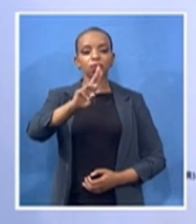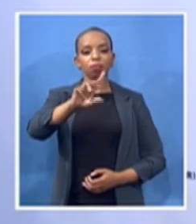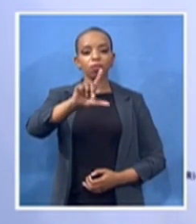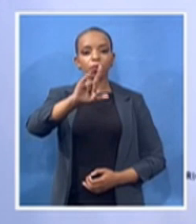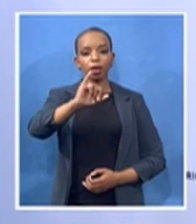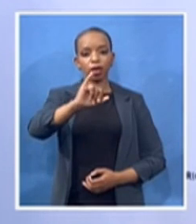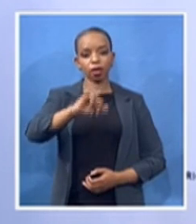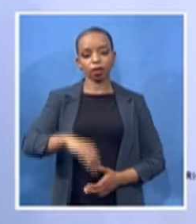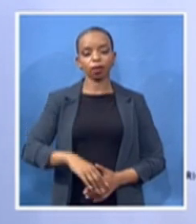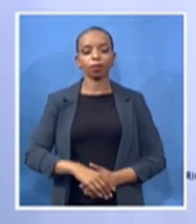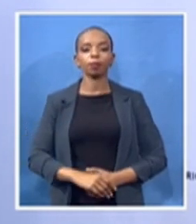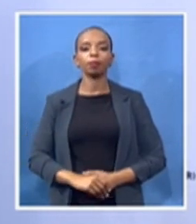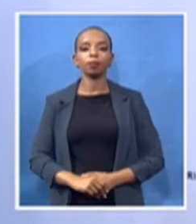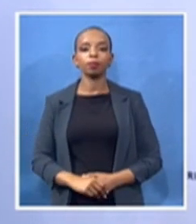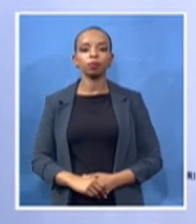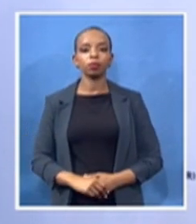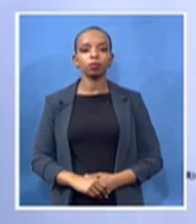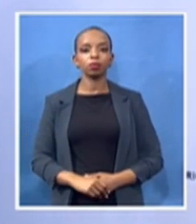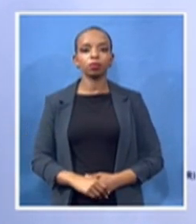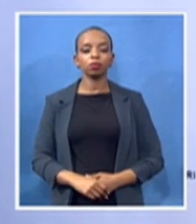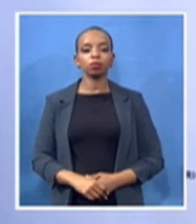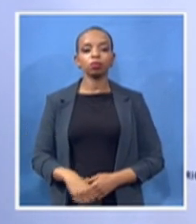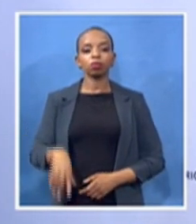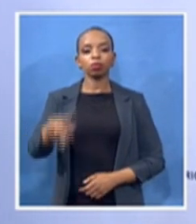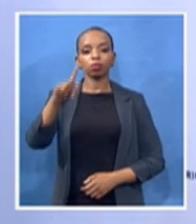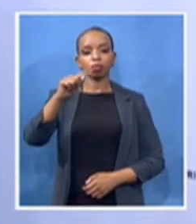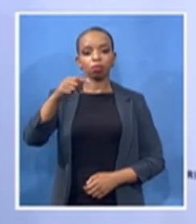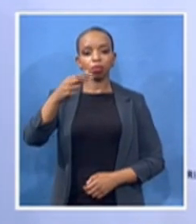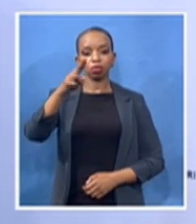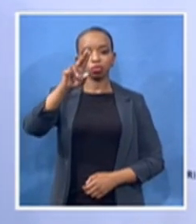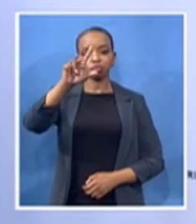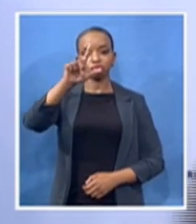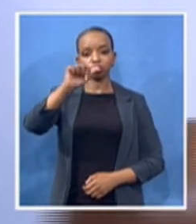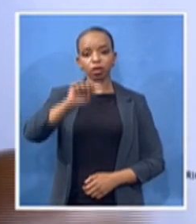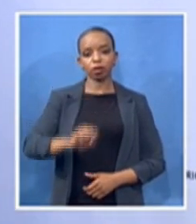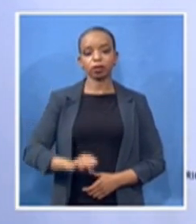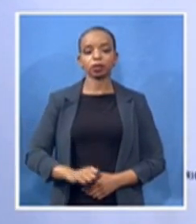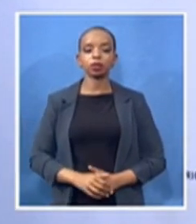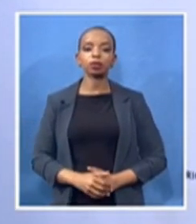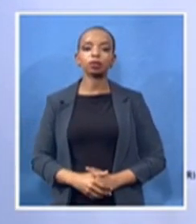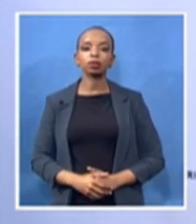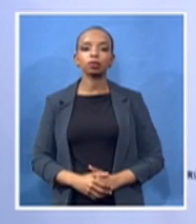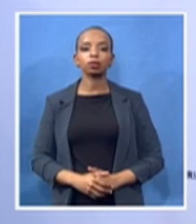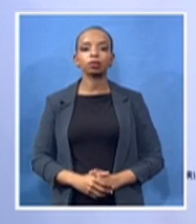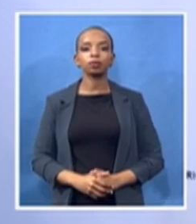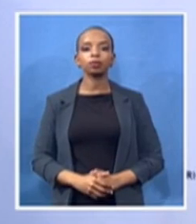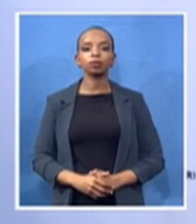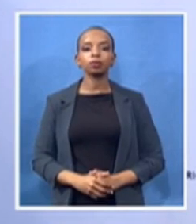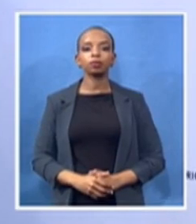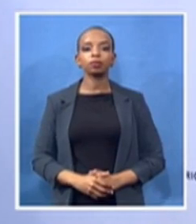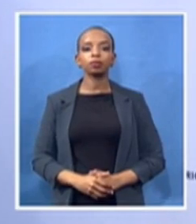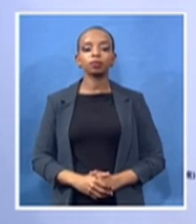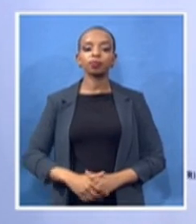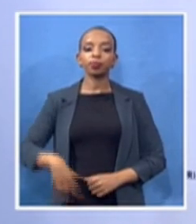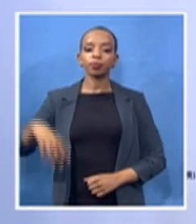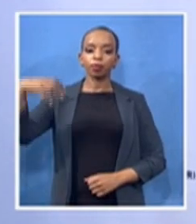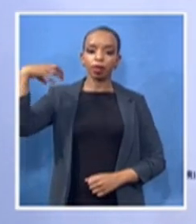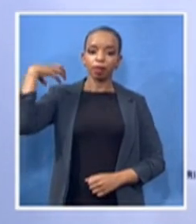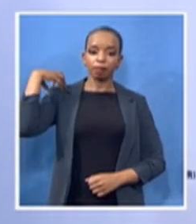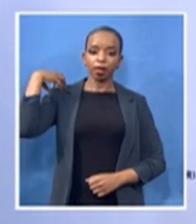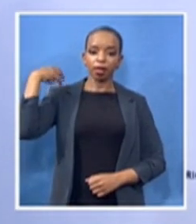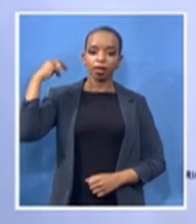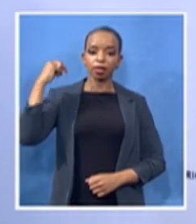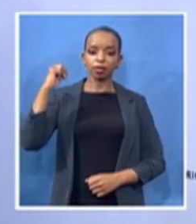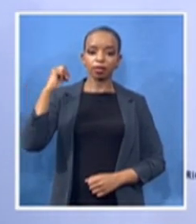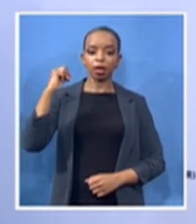the minister of arts and